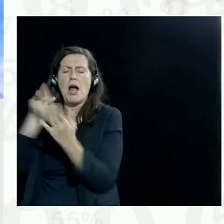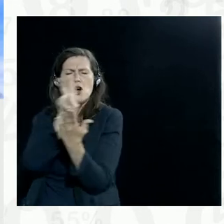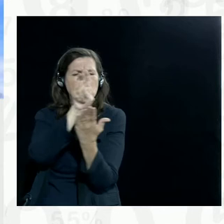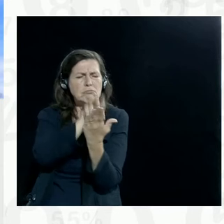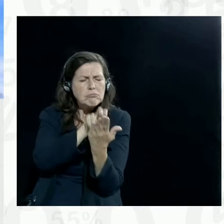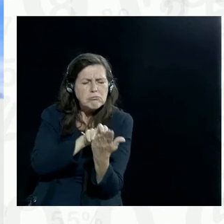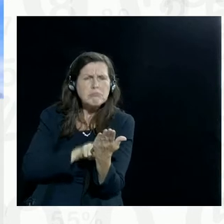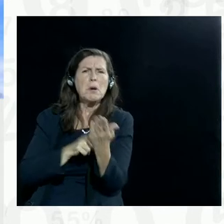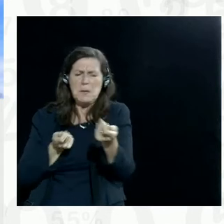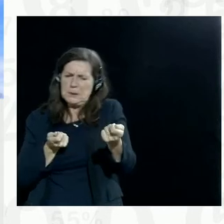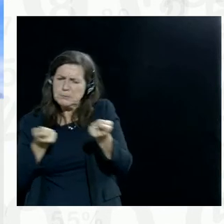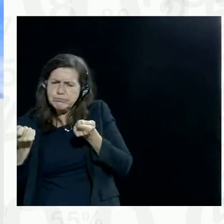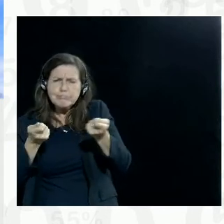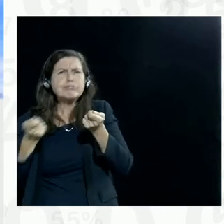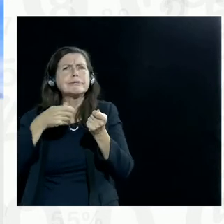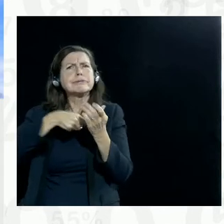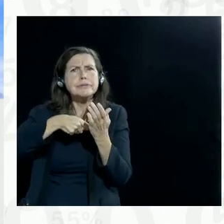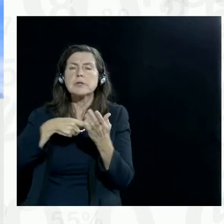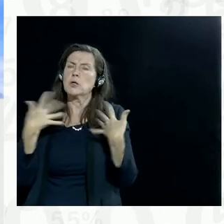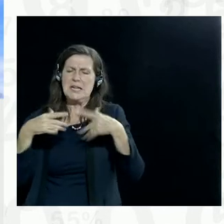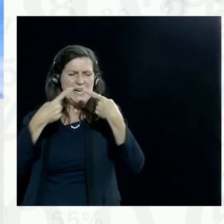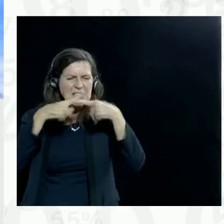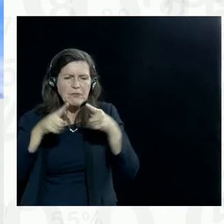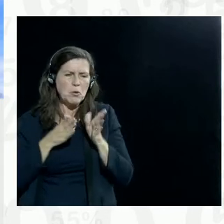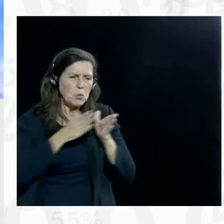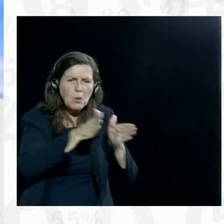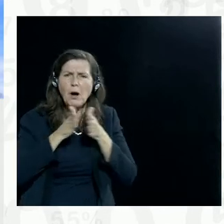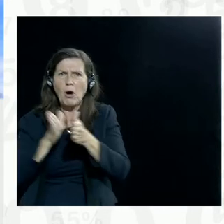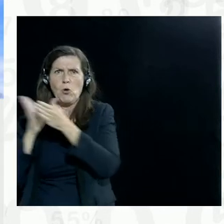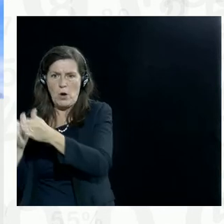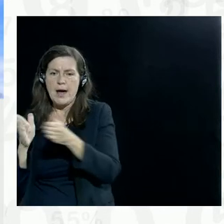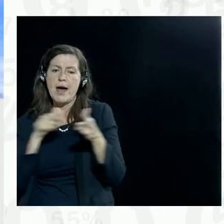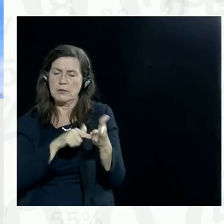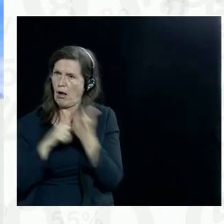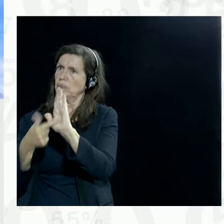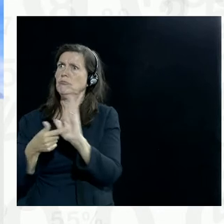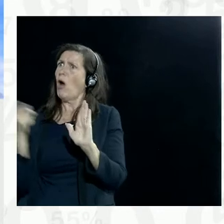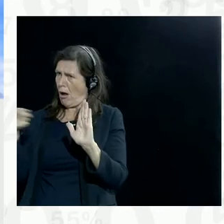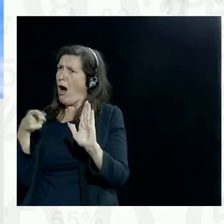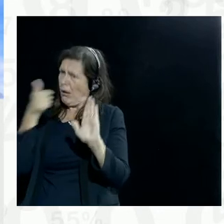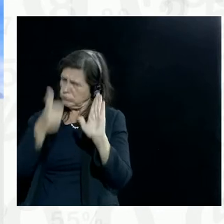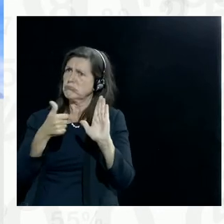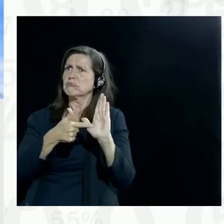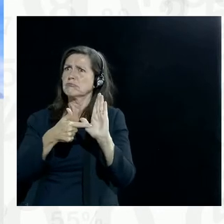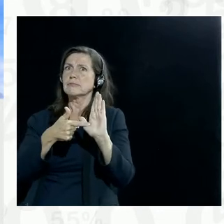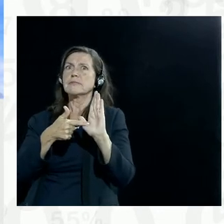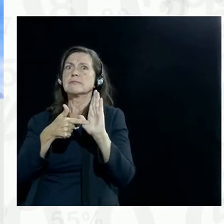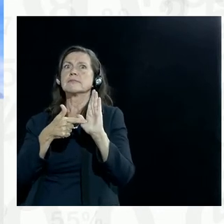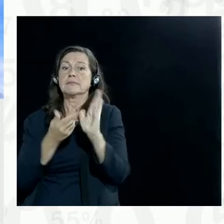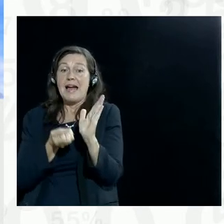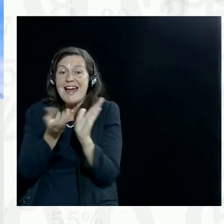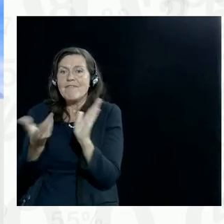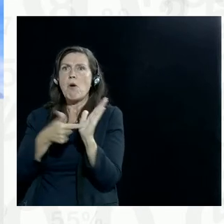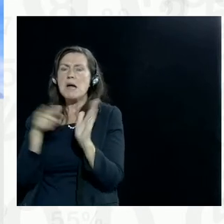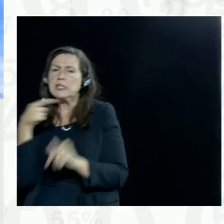developed a number of methods for trying to assure the trustworthiness of information. And so fundamentally,